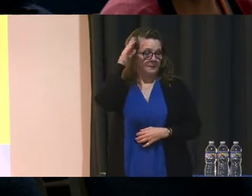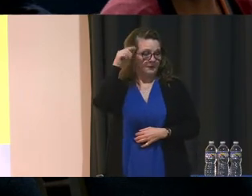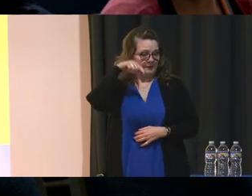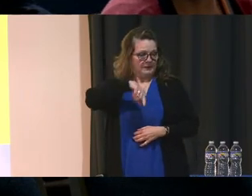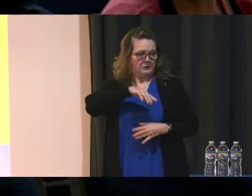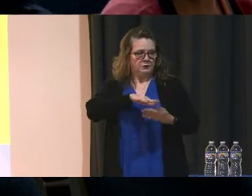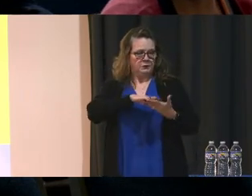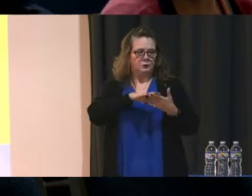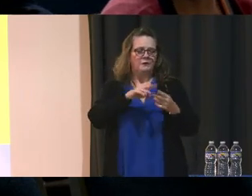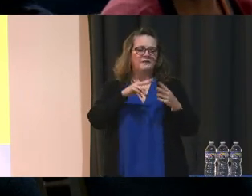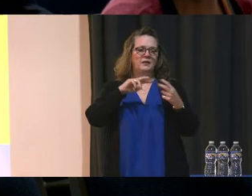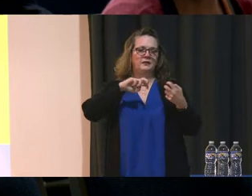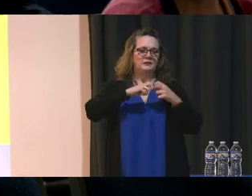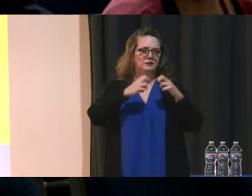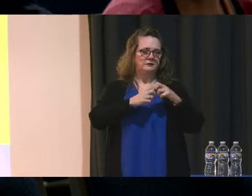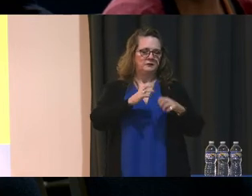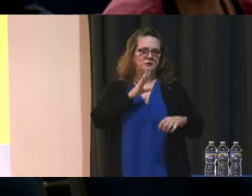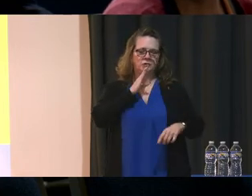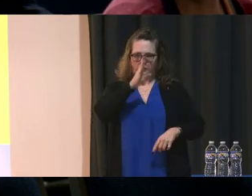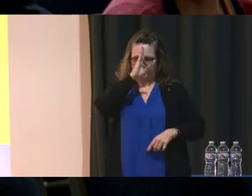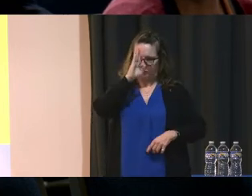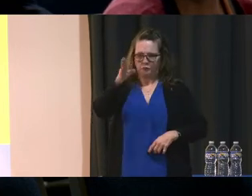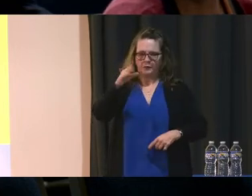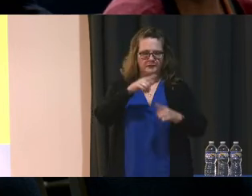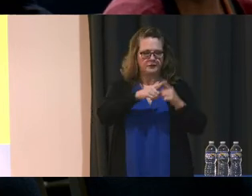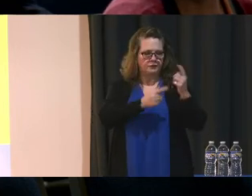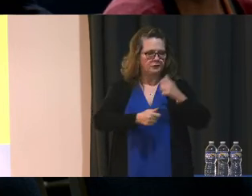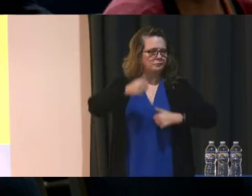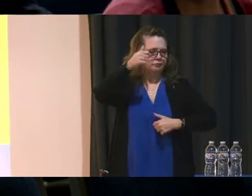it's been really difficult to speak directly to officials.